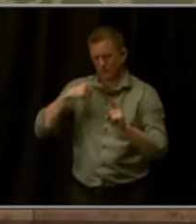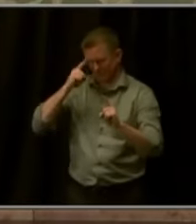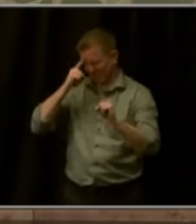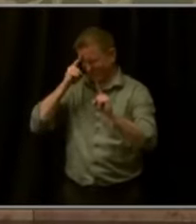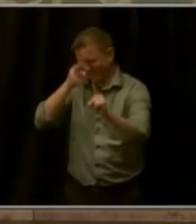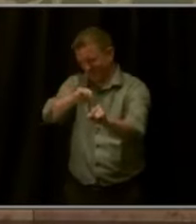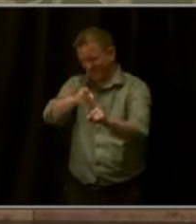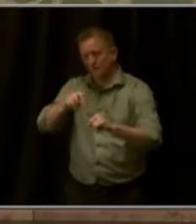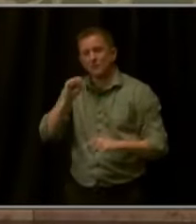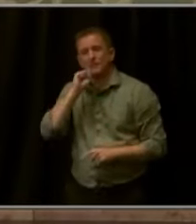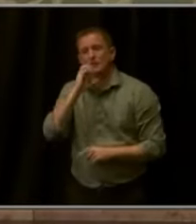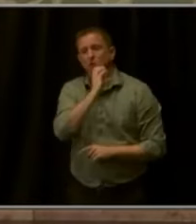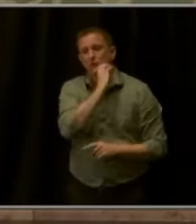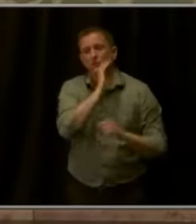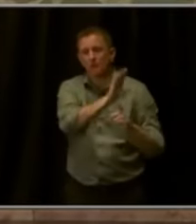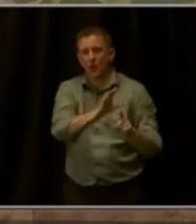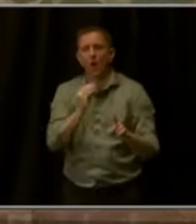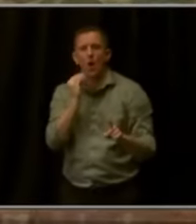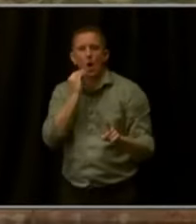portable.